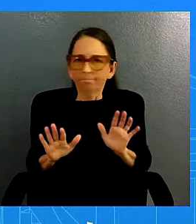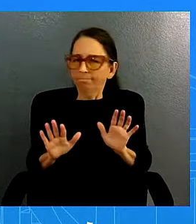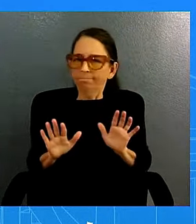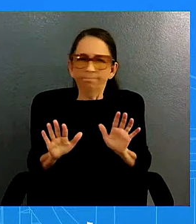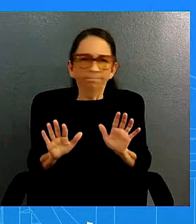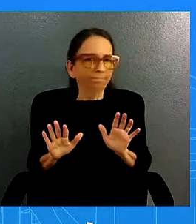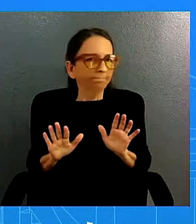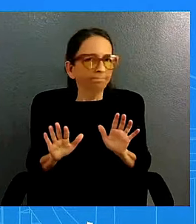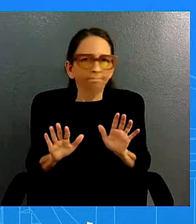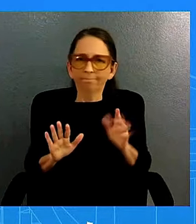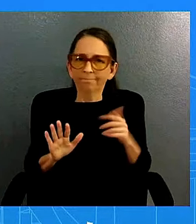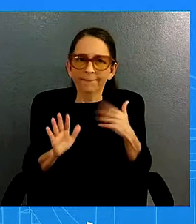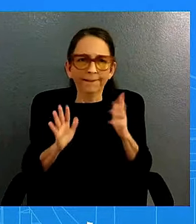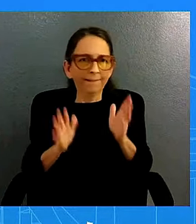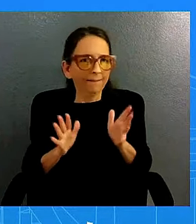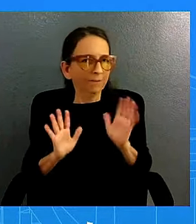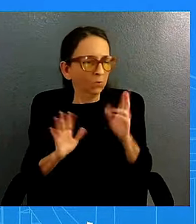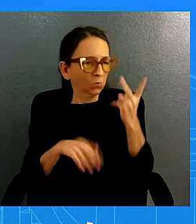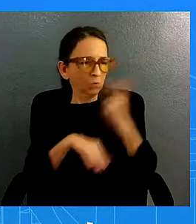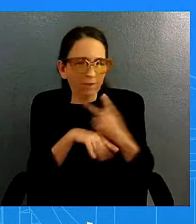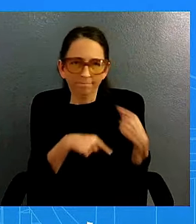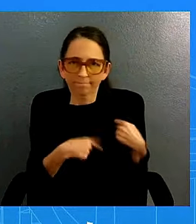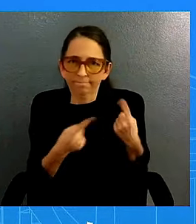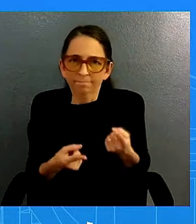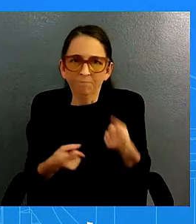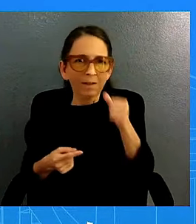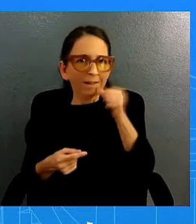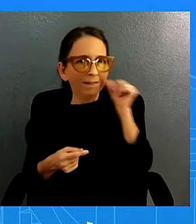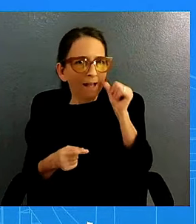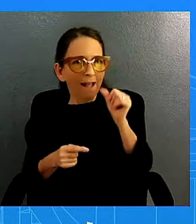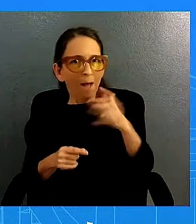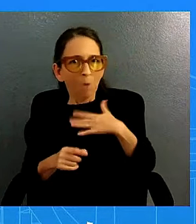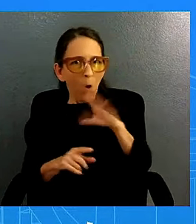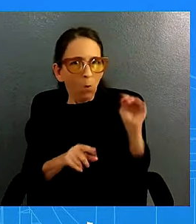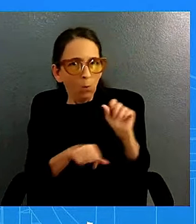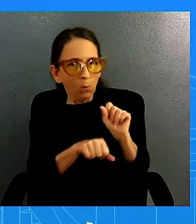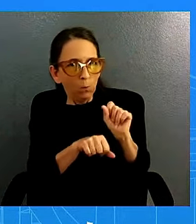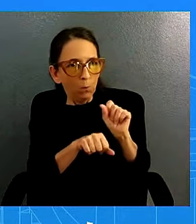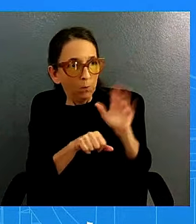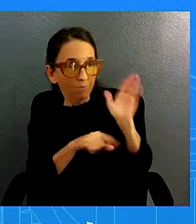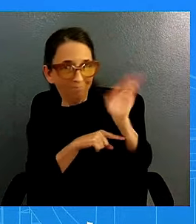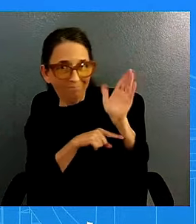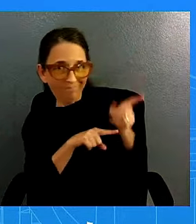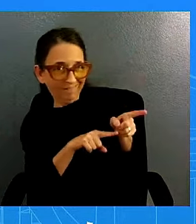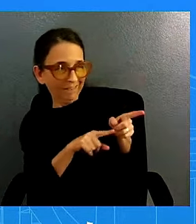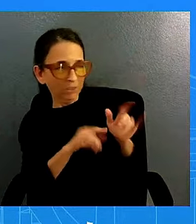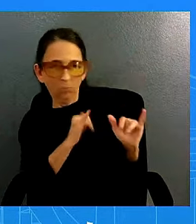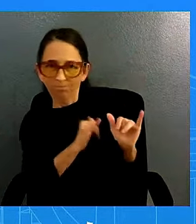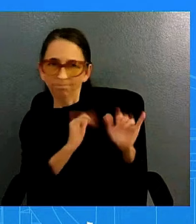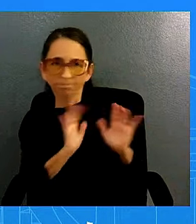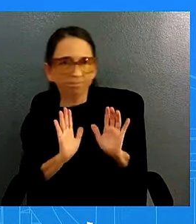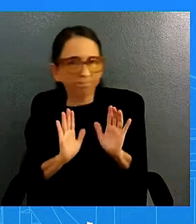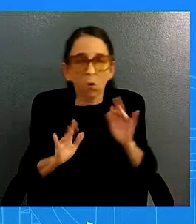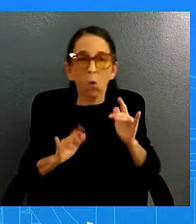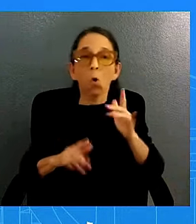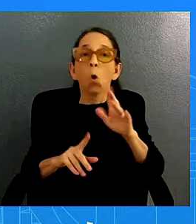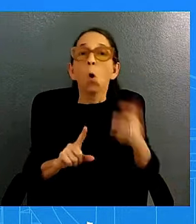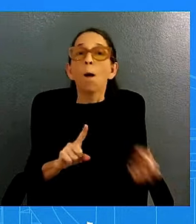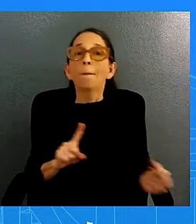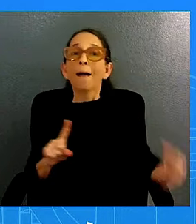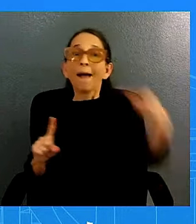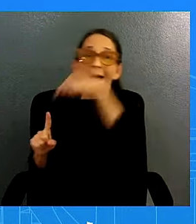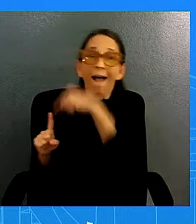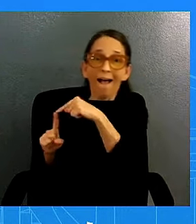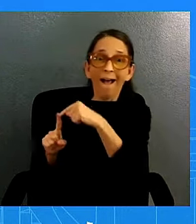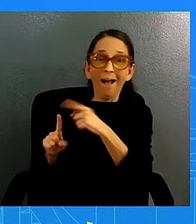heard from my colleague yesterday uh look the going back to um the inauguration uh in mexico the first lady i talked